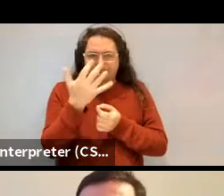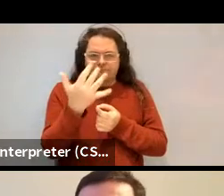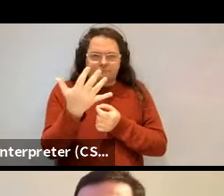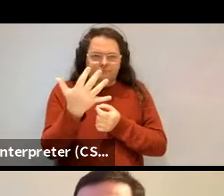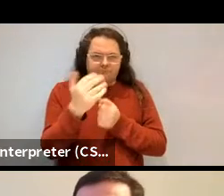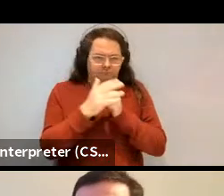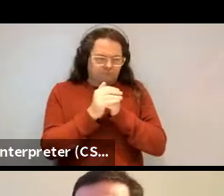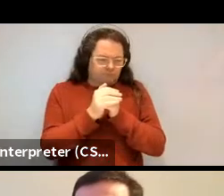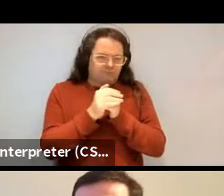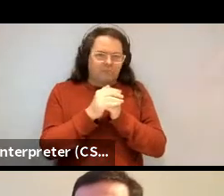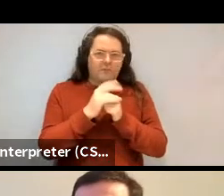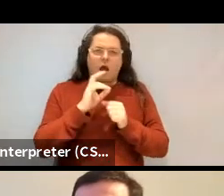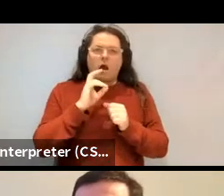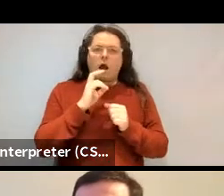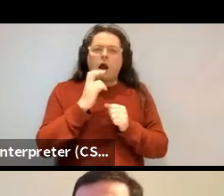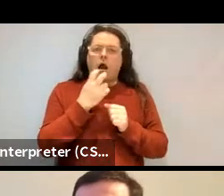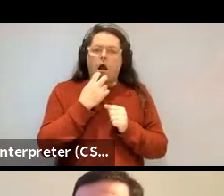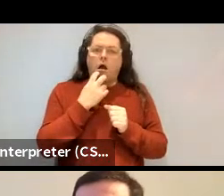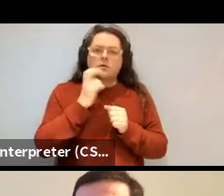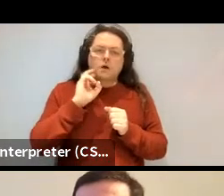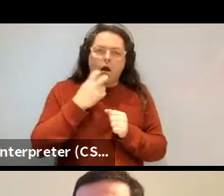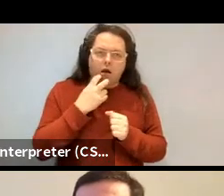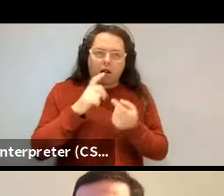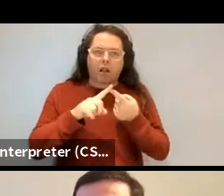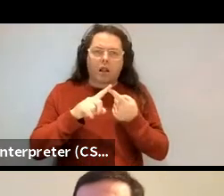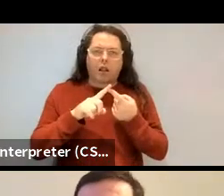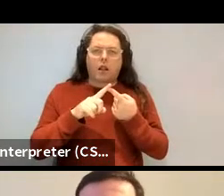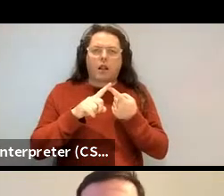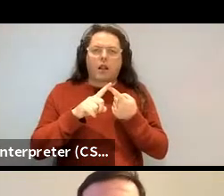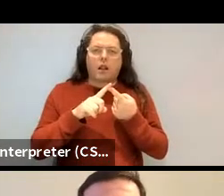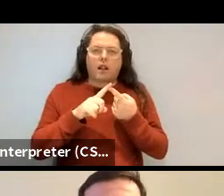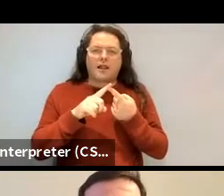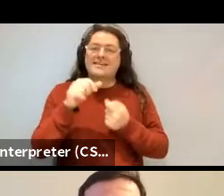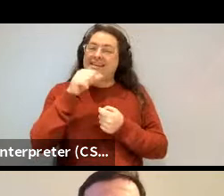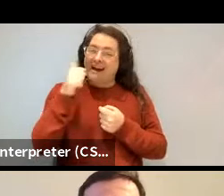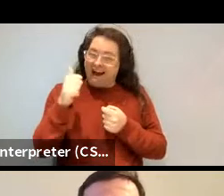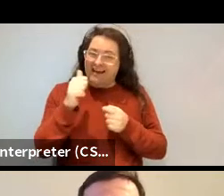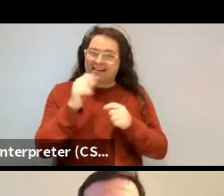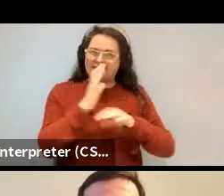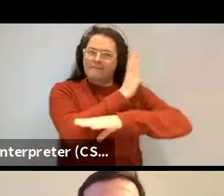aunts and uncles and stuff like that, which I thought was very, very cool. Um,